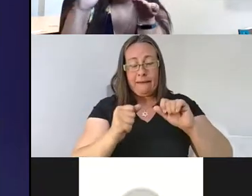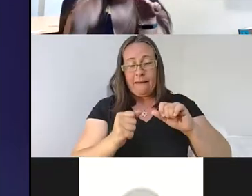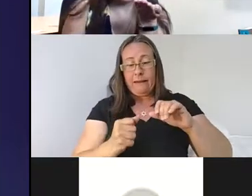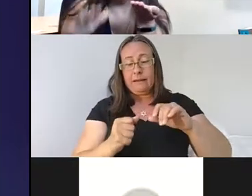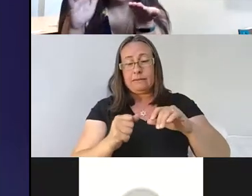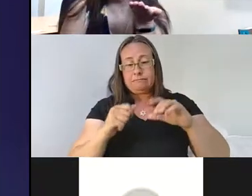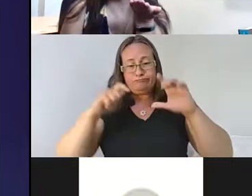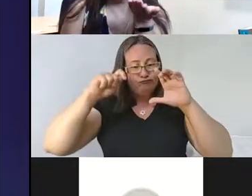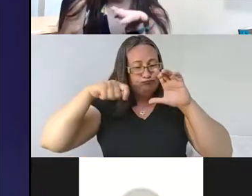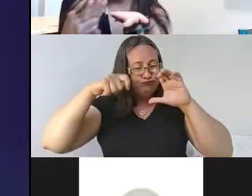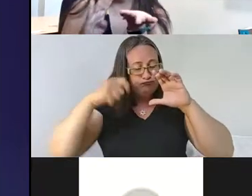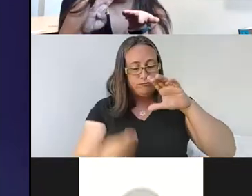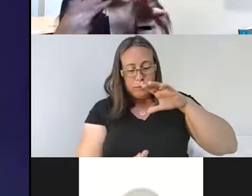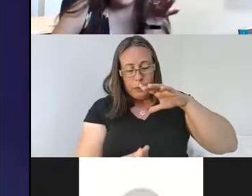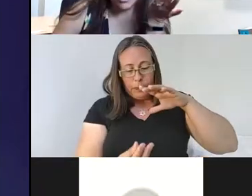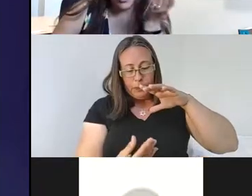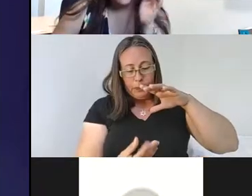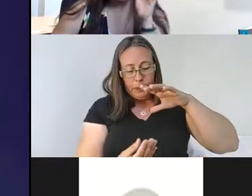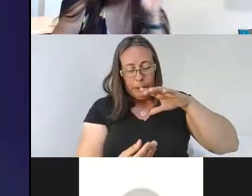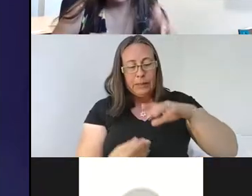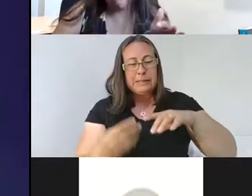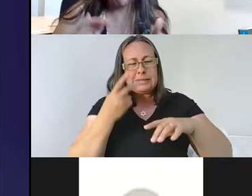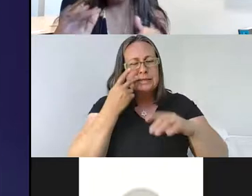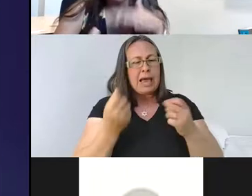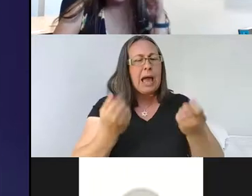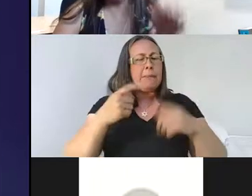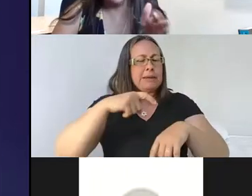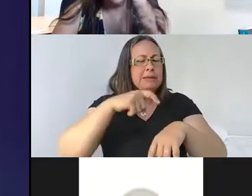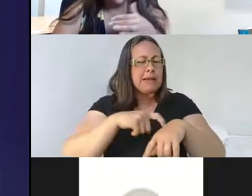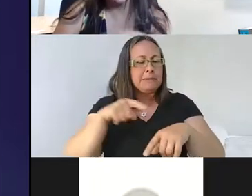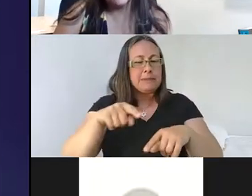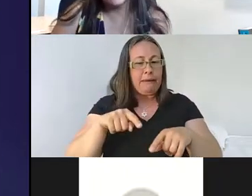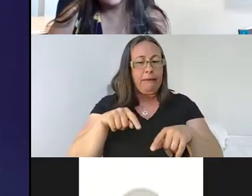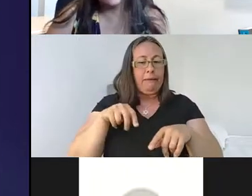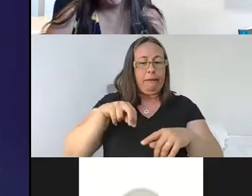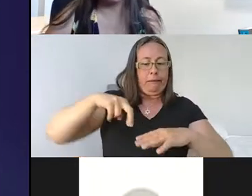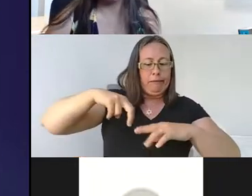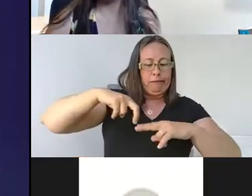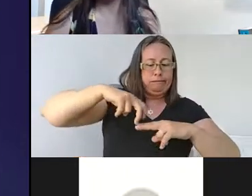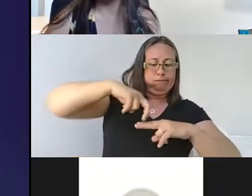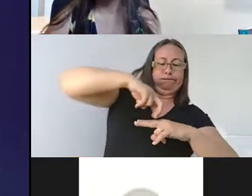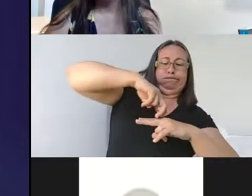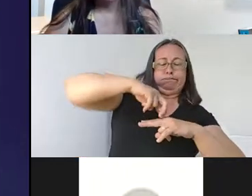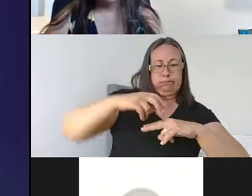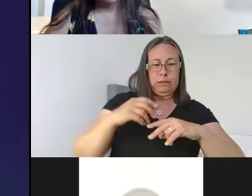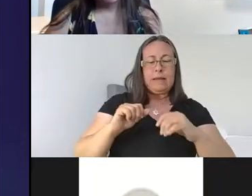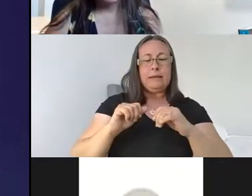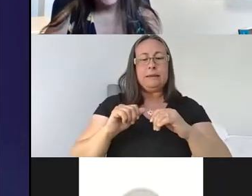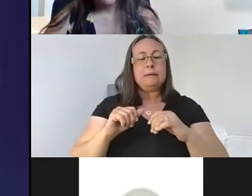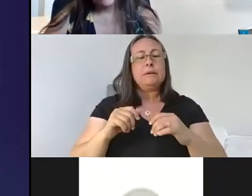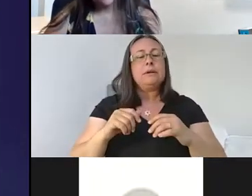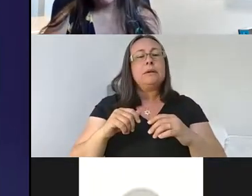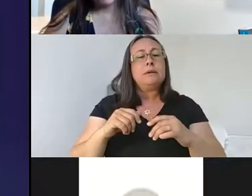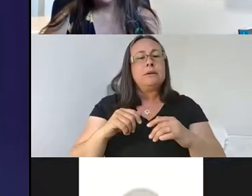just count how many times they're, they miss or are they kind of fumbling their way across this balance beam. And, um,